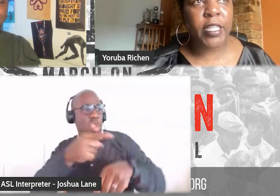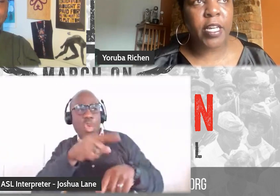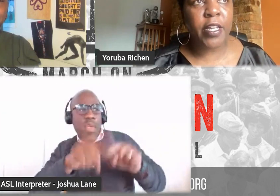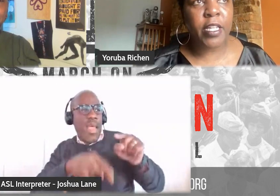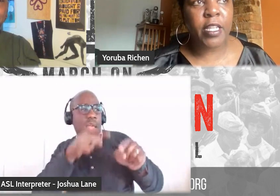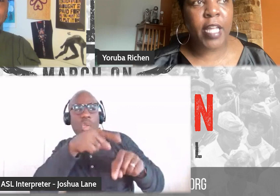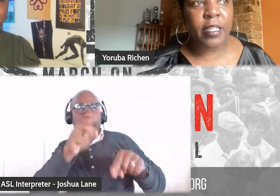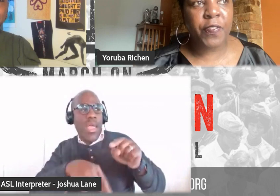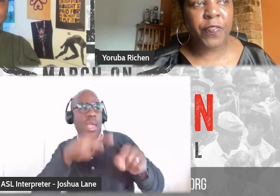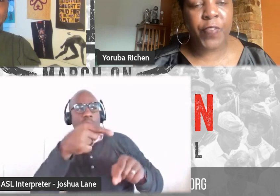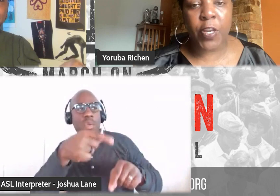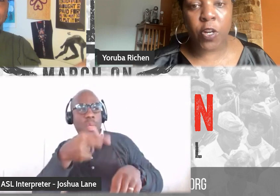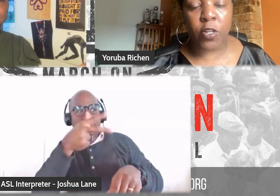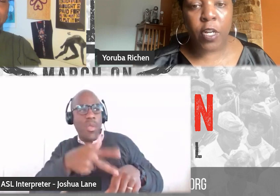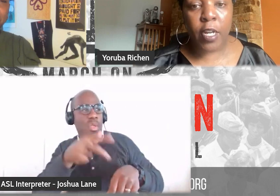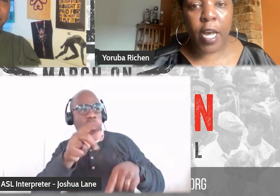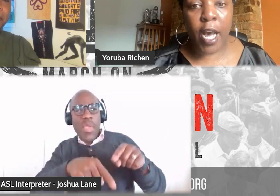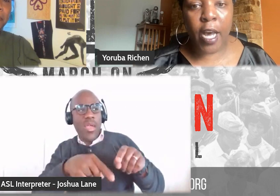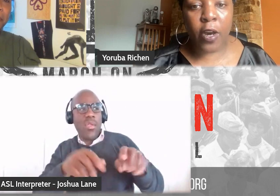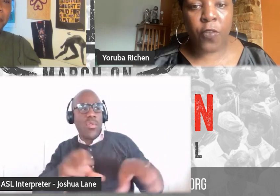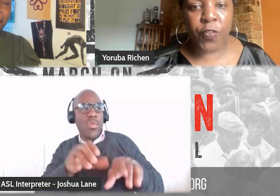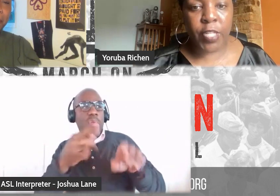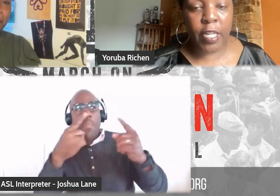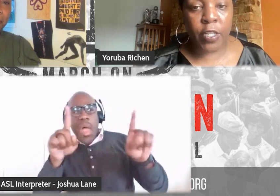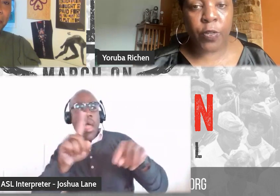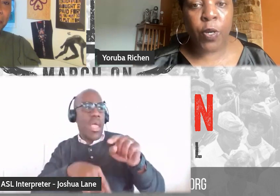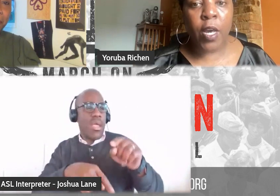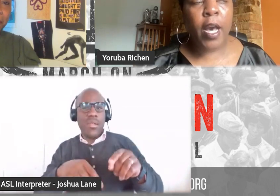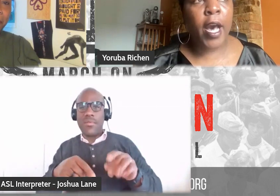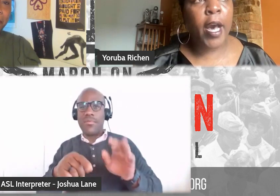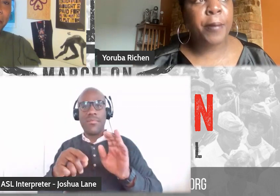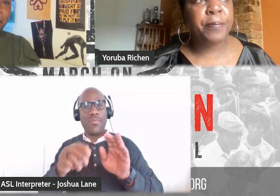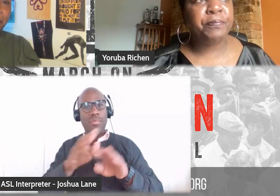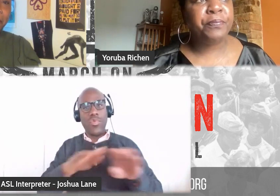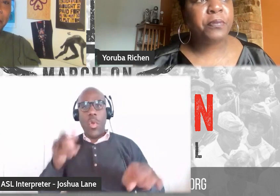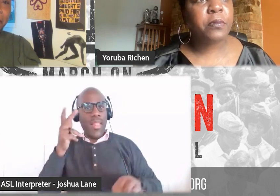don't let the, let the fear overtake you.